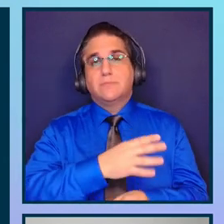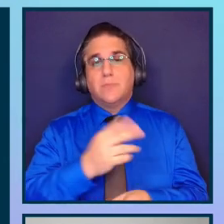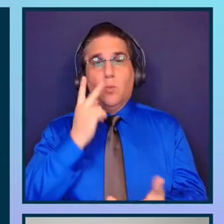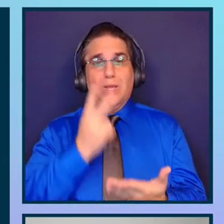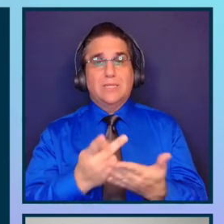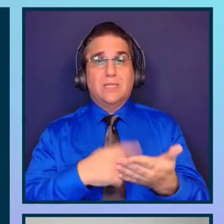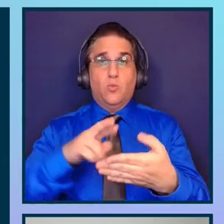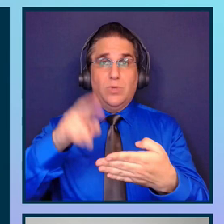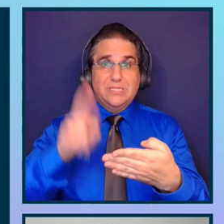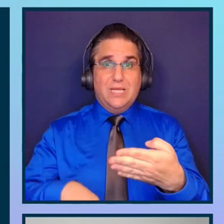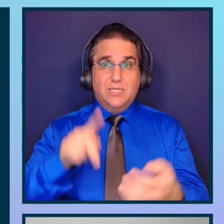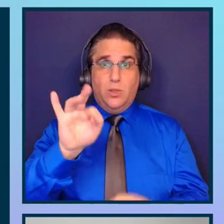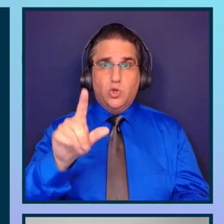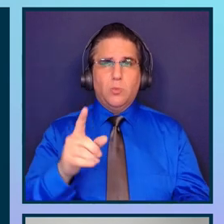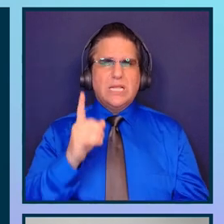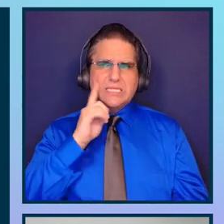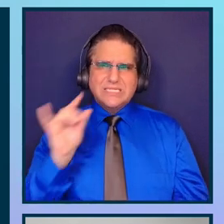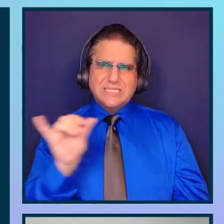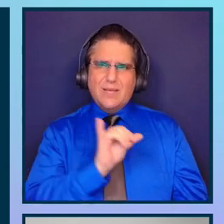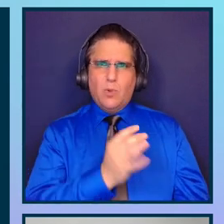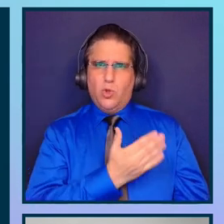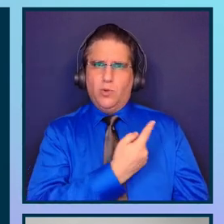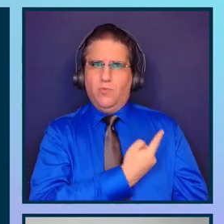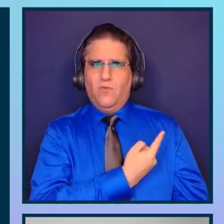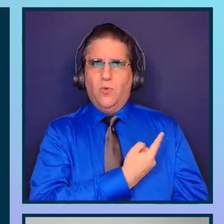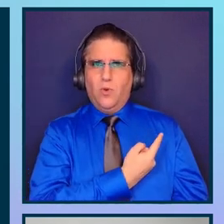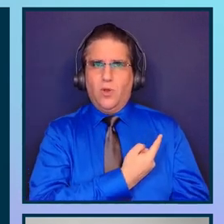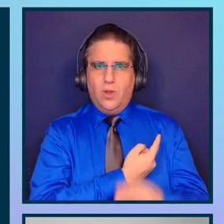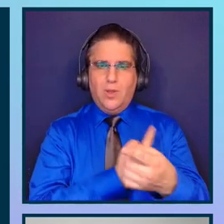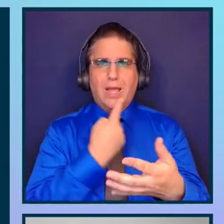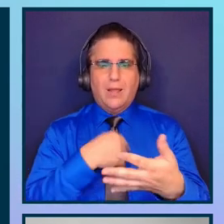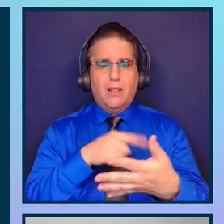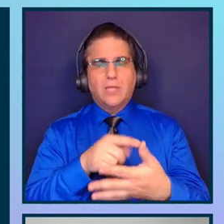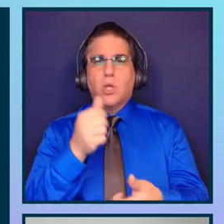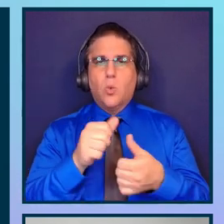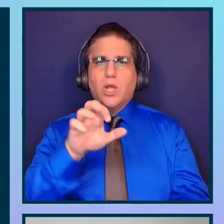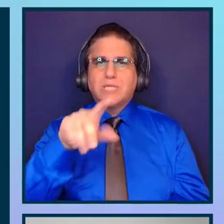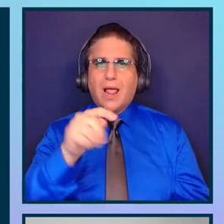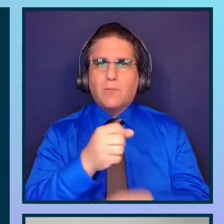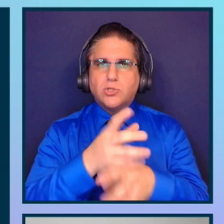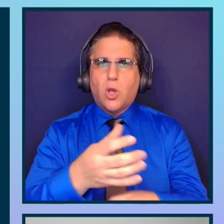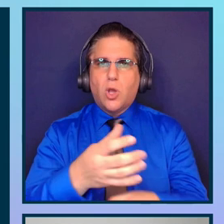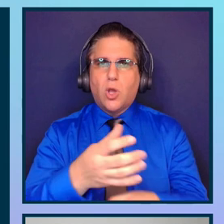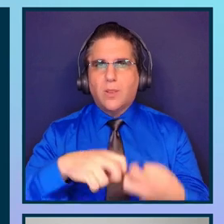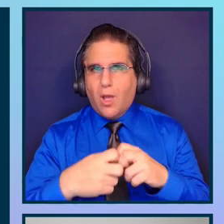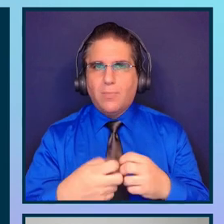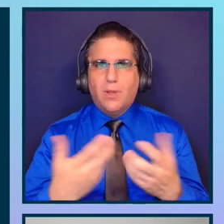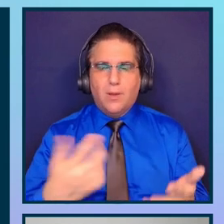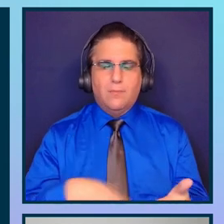the terminal are pretty similar. Again, what element is the one who's causing the problems or the issue,